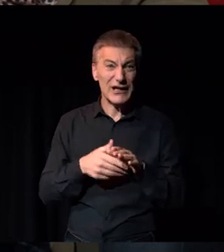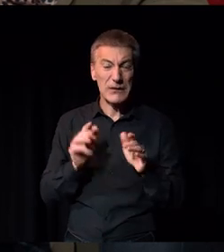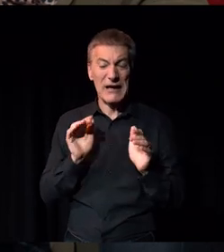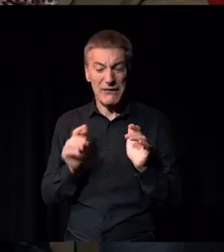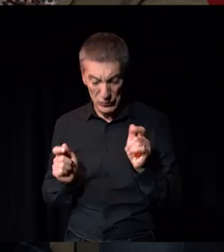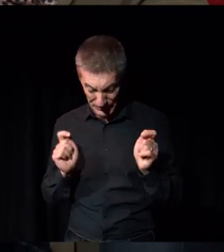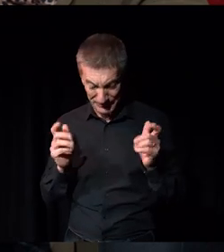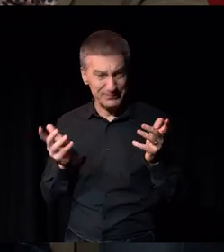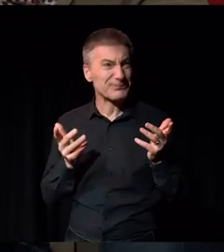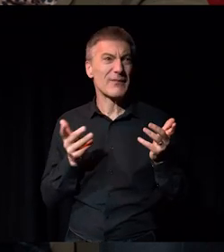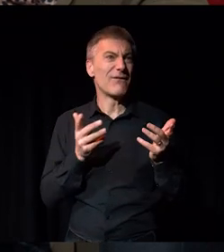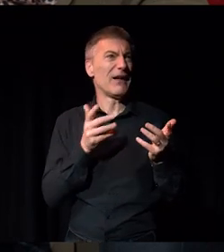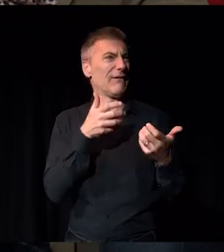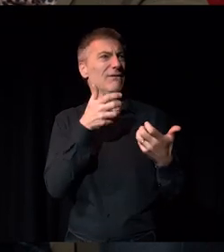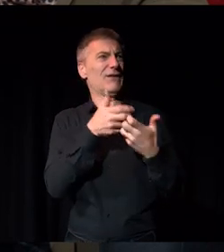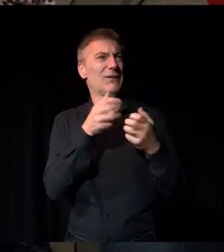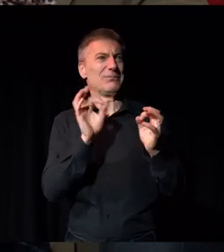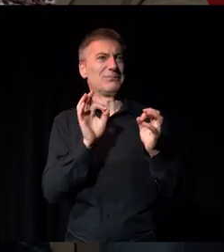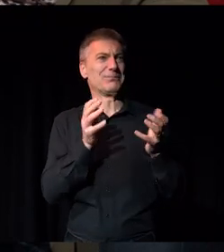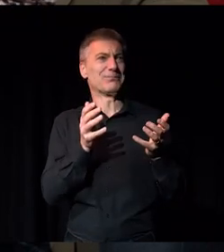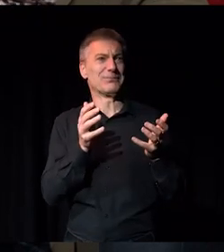permissible, I guess.